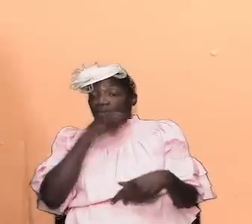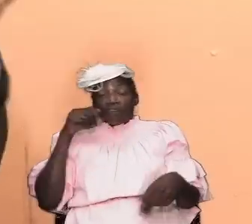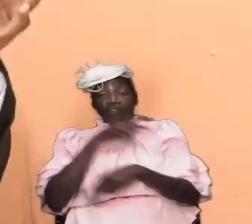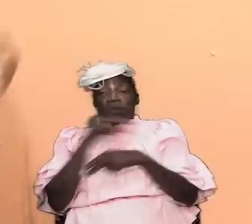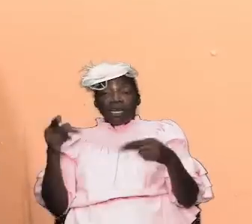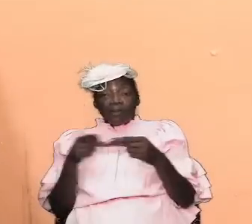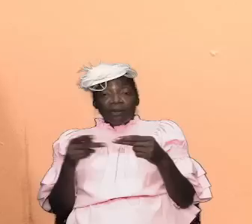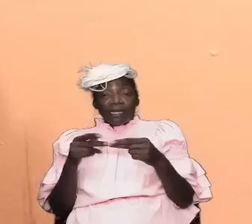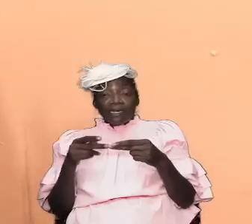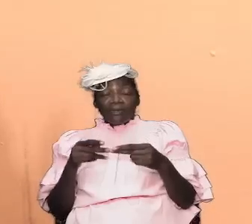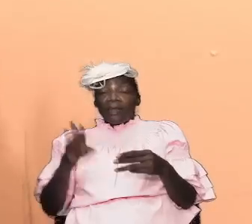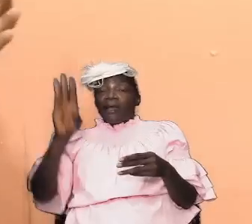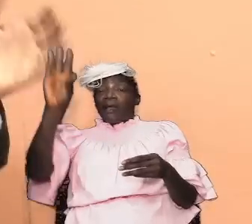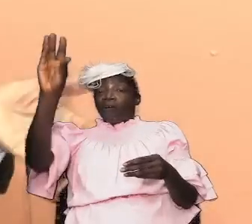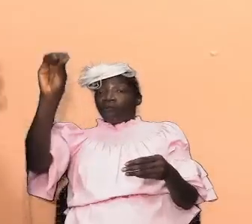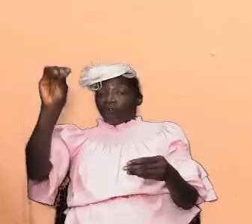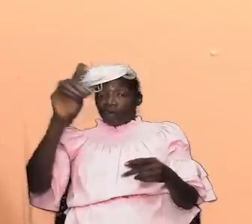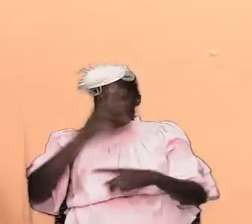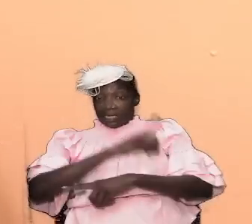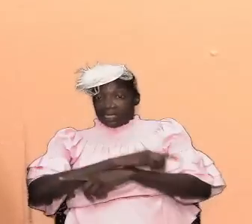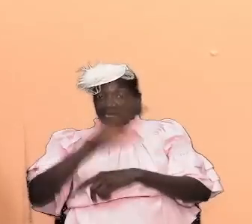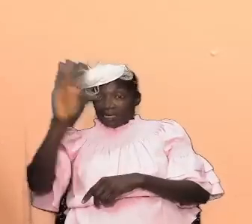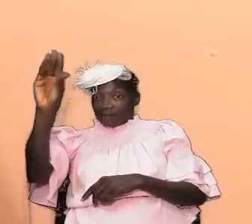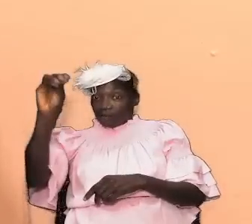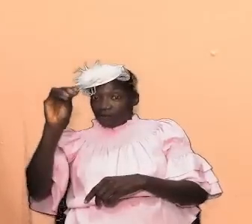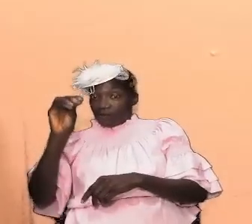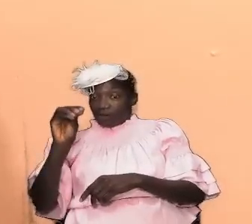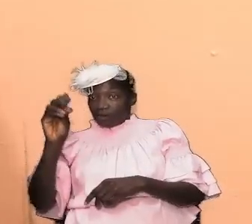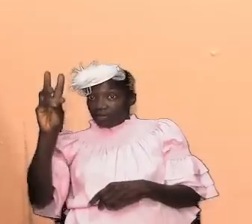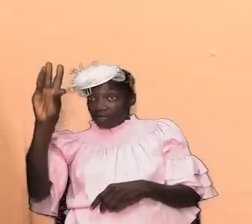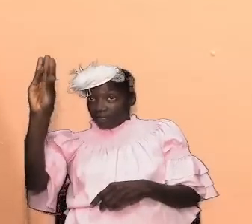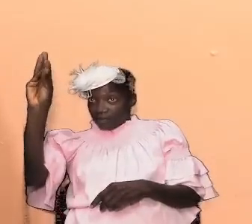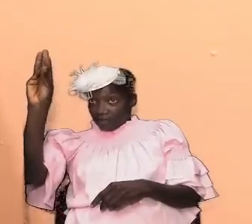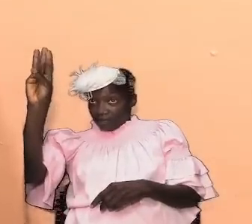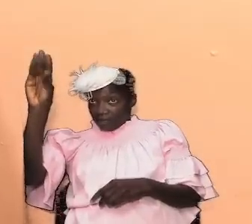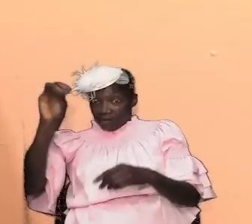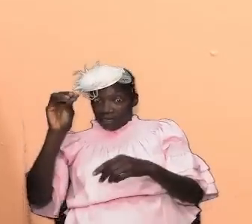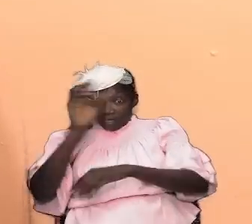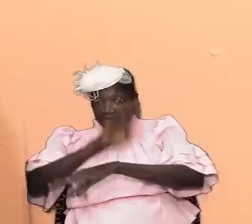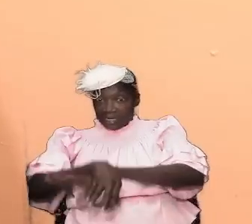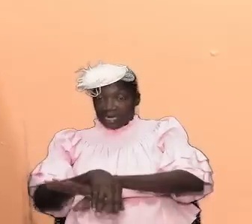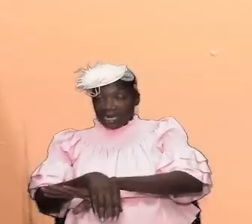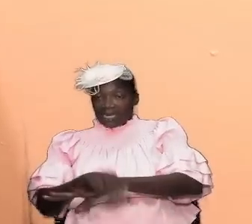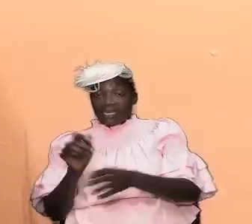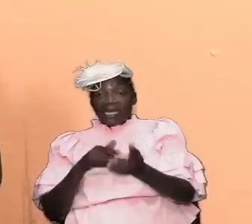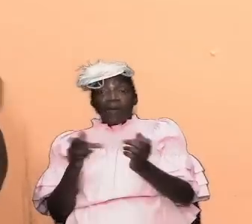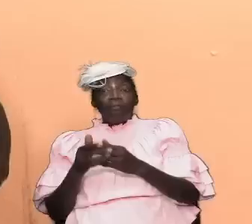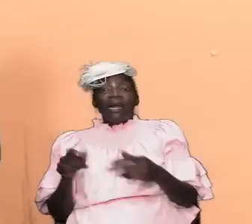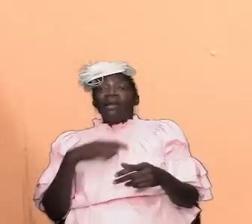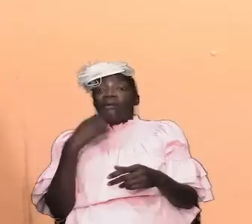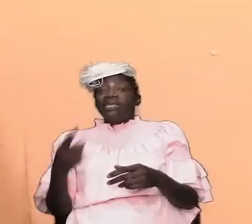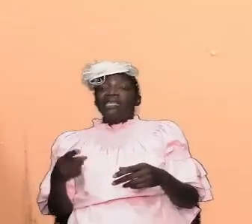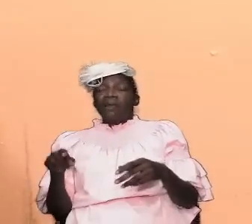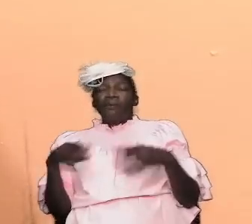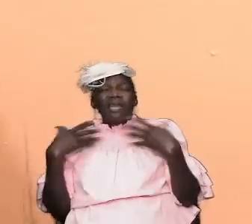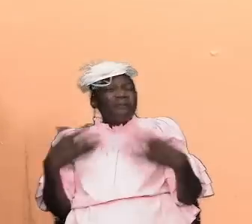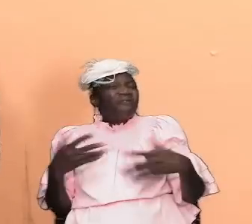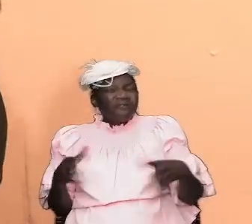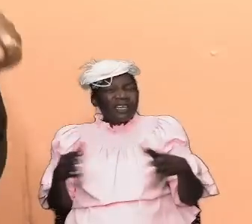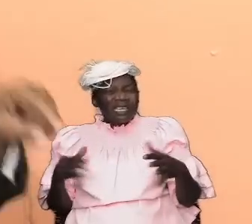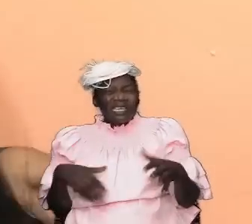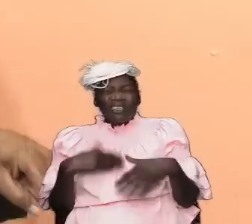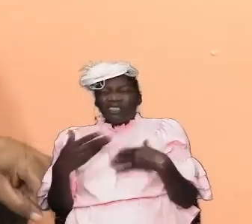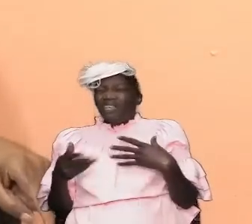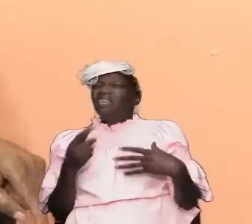he had gone 40 days and 40 nights nothing that afterwards the bible said when he was finished he was afterwards